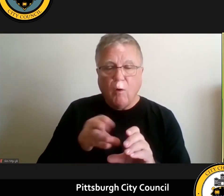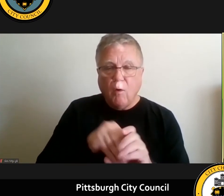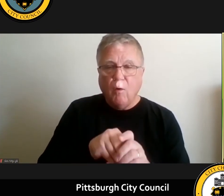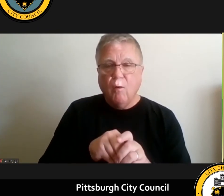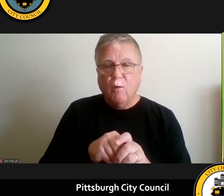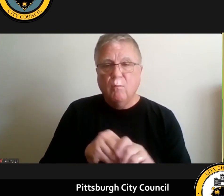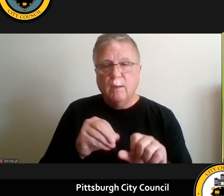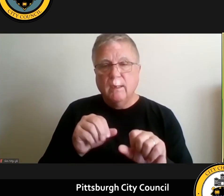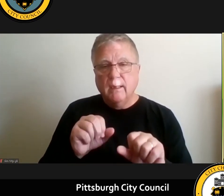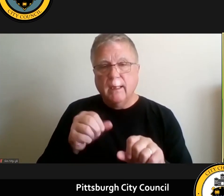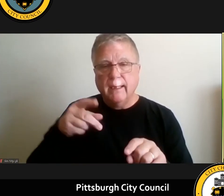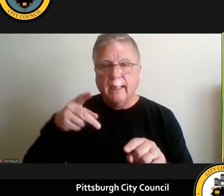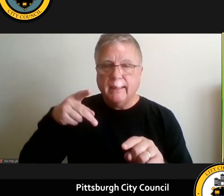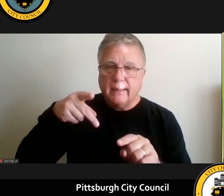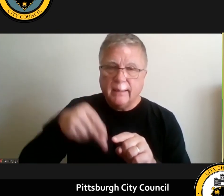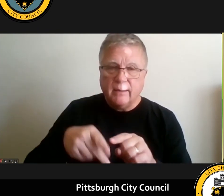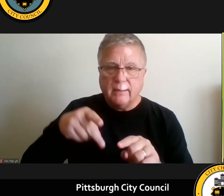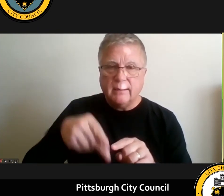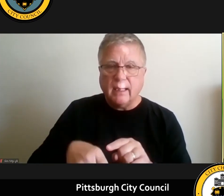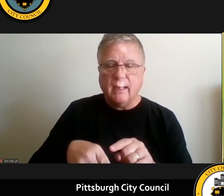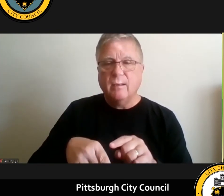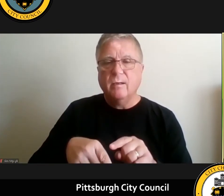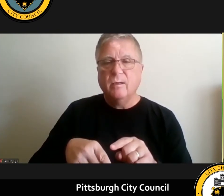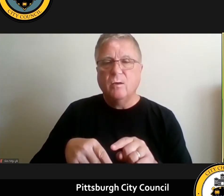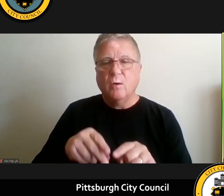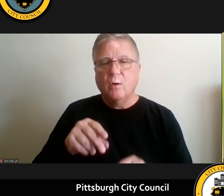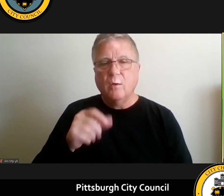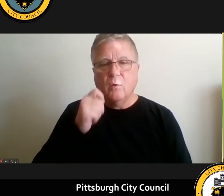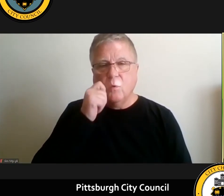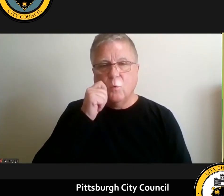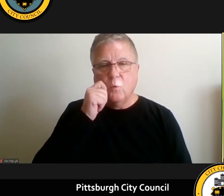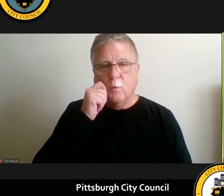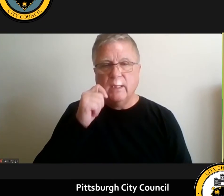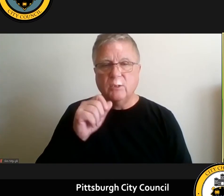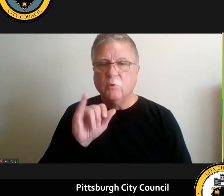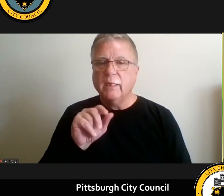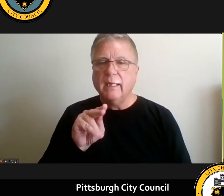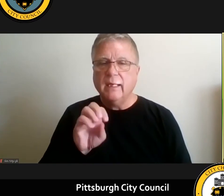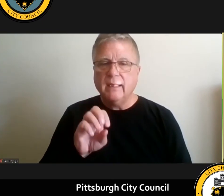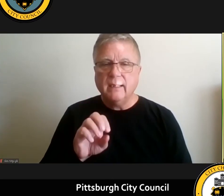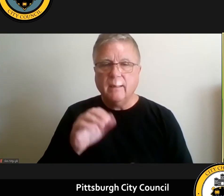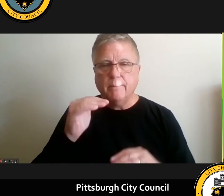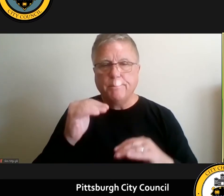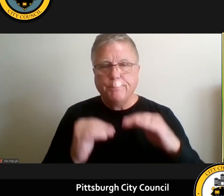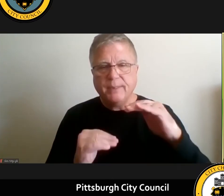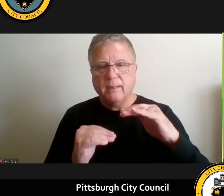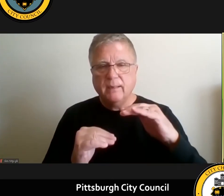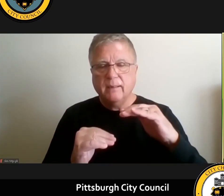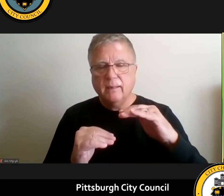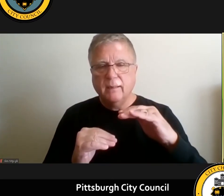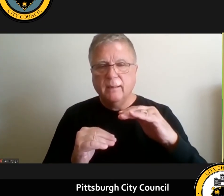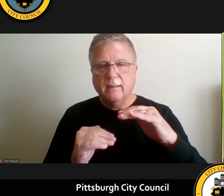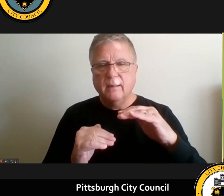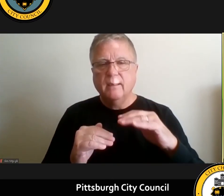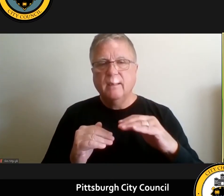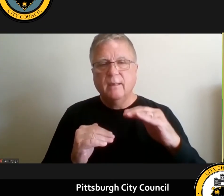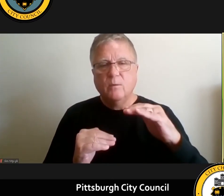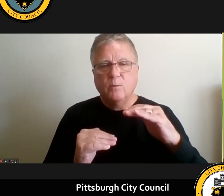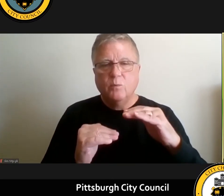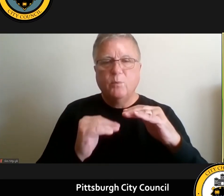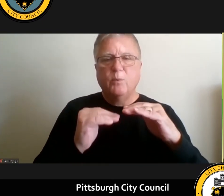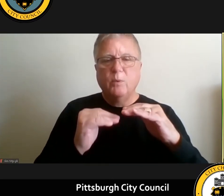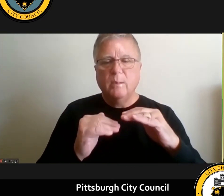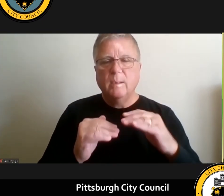cuts down on um racial and income inequalities um and and helps distribute those public